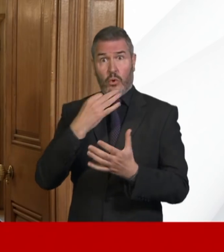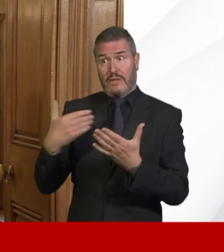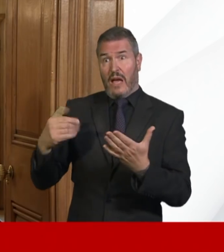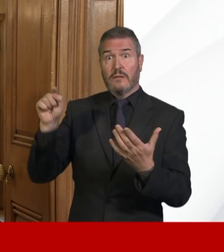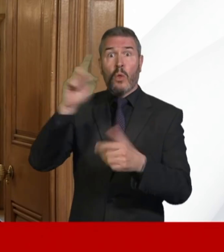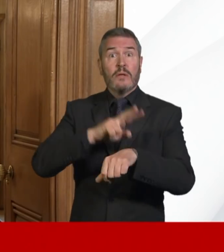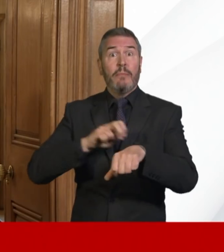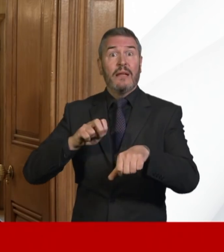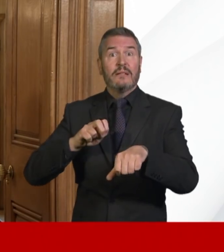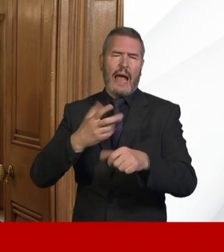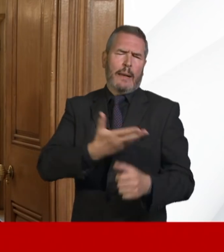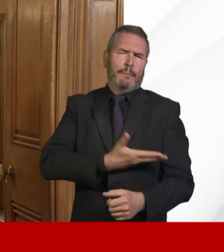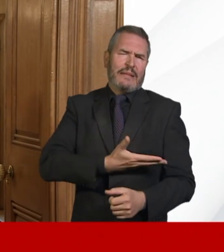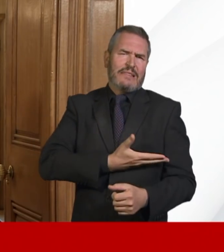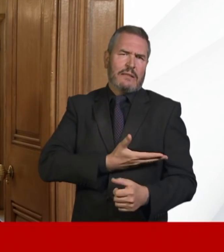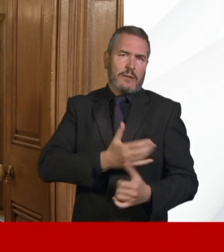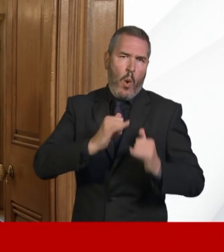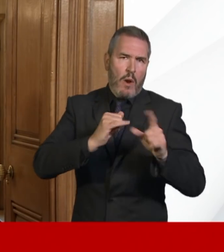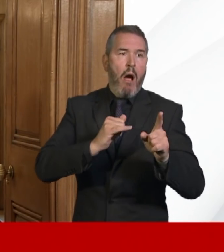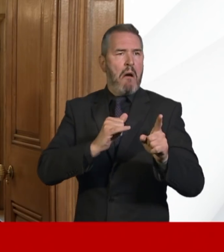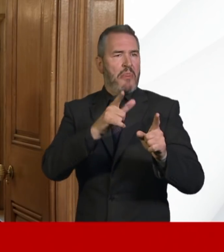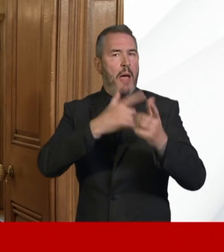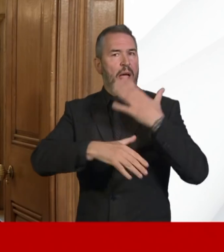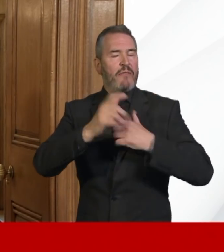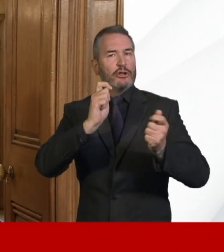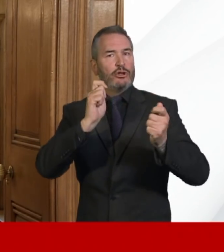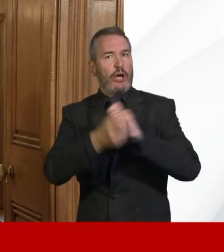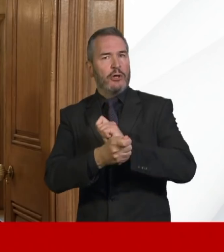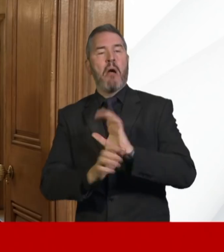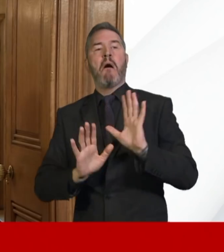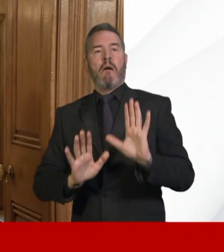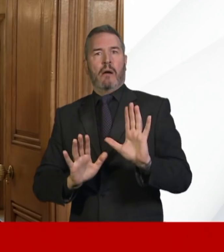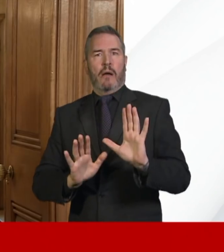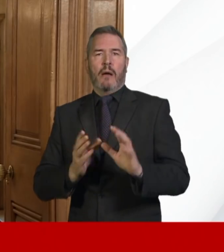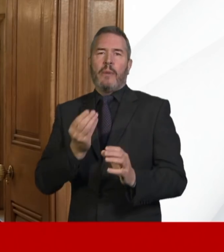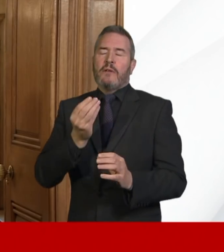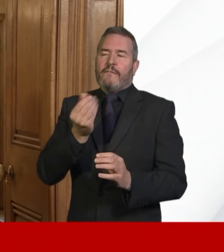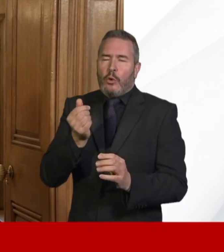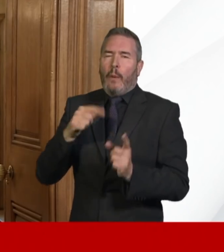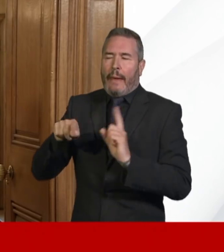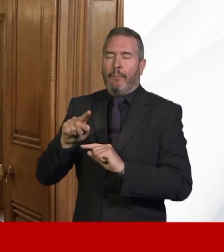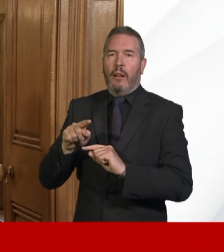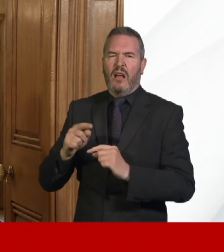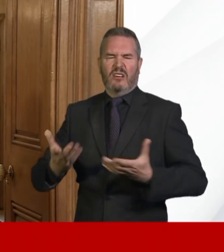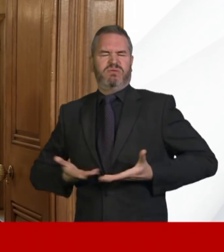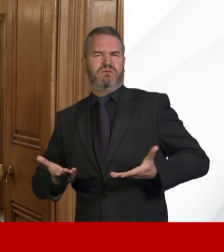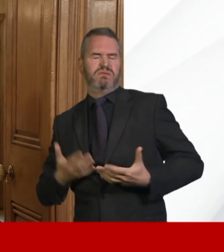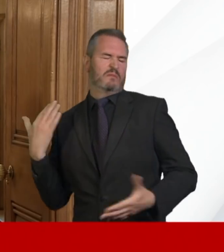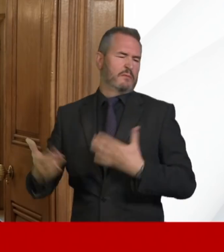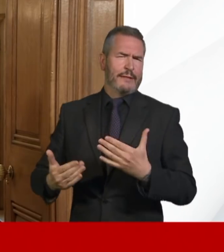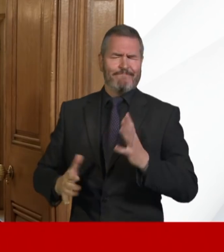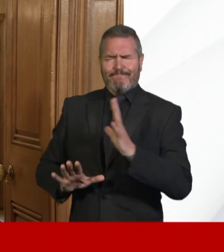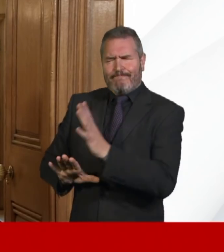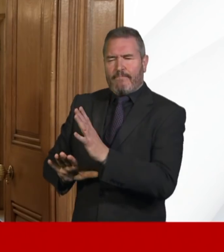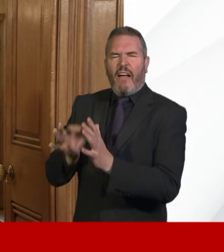And business owners are behaving very responsibly. Of course, there are always small numbers of people who aren't. But in general, the public is